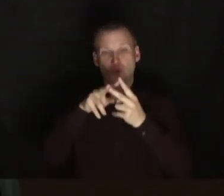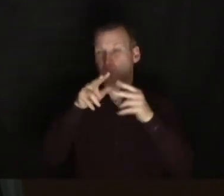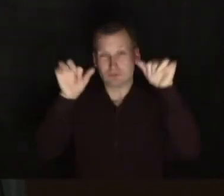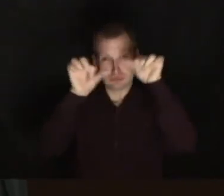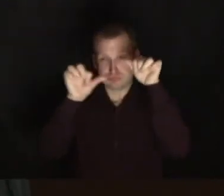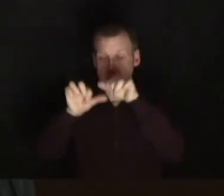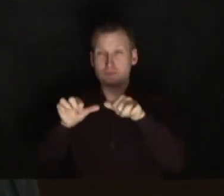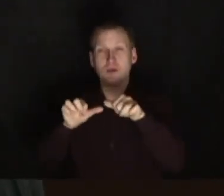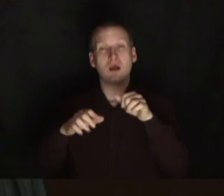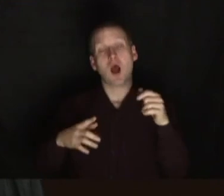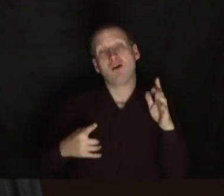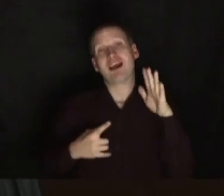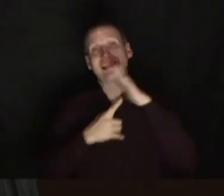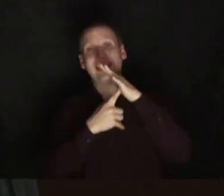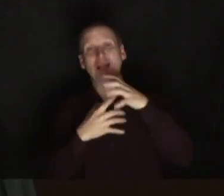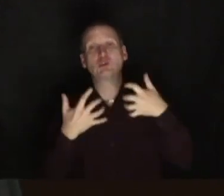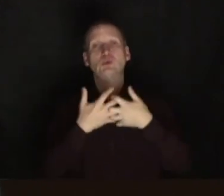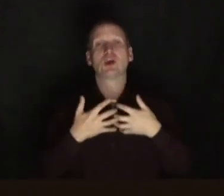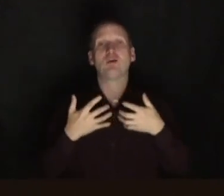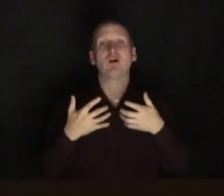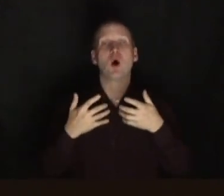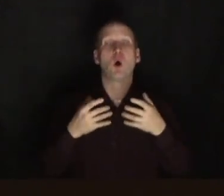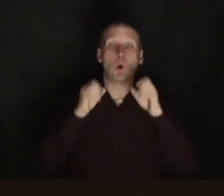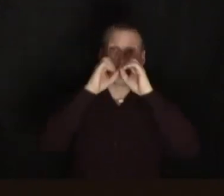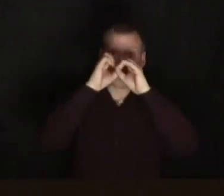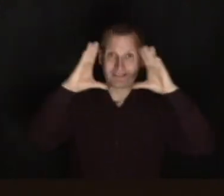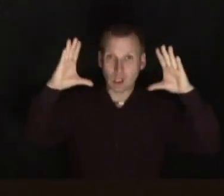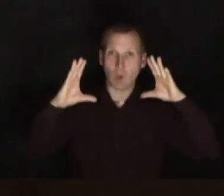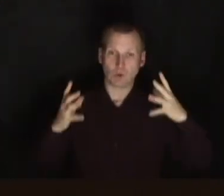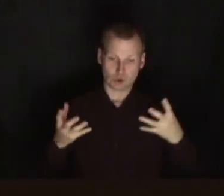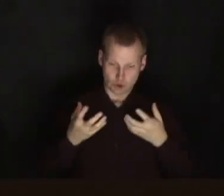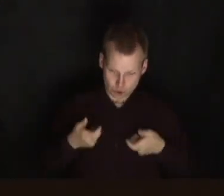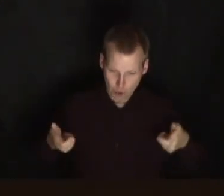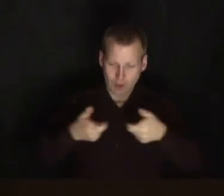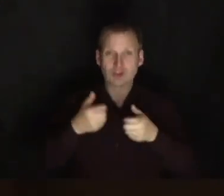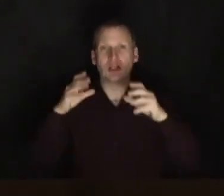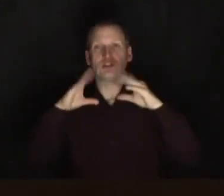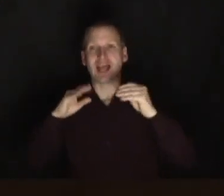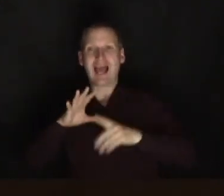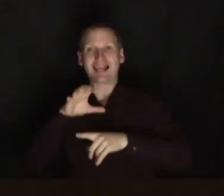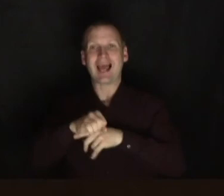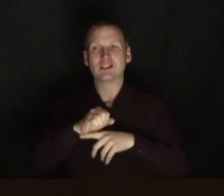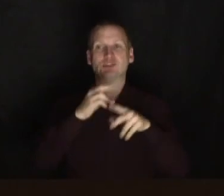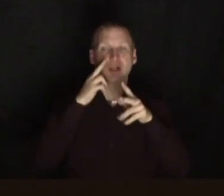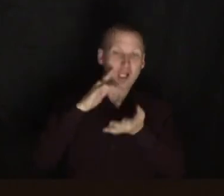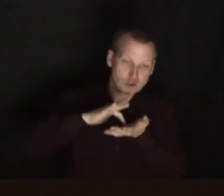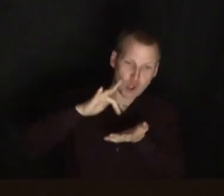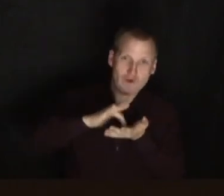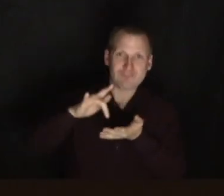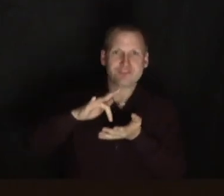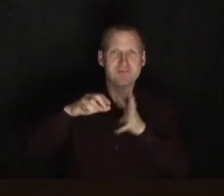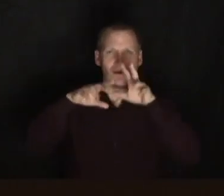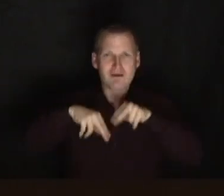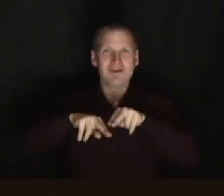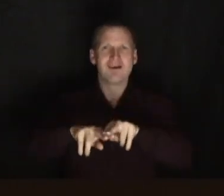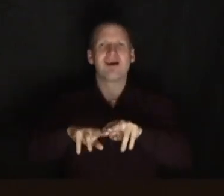five key tools. Creating Windows, Framing, Unwinding, Chat and Catch and Surfing the Waves. They're all